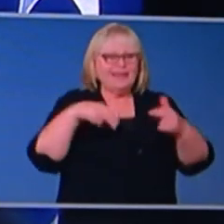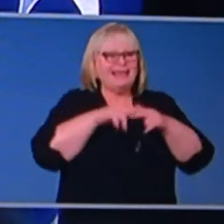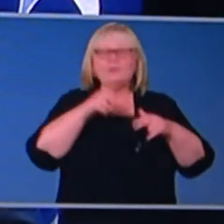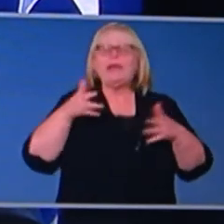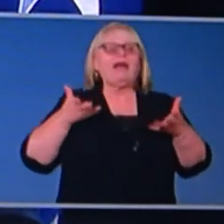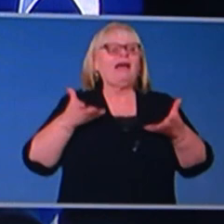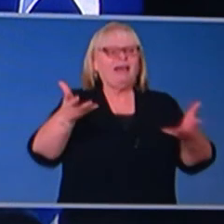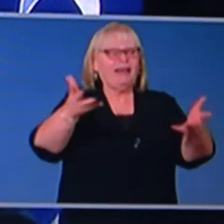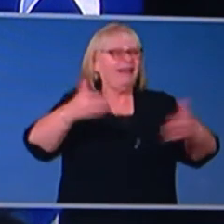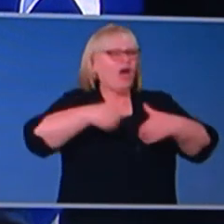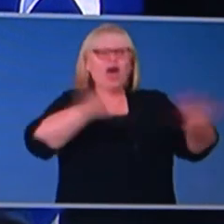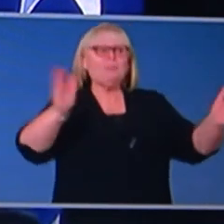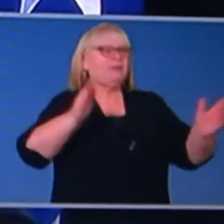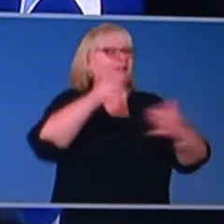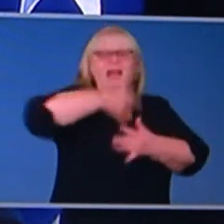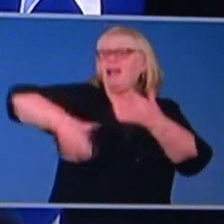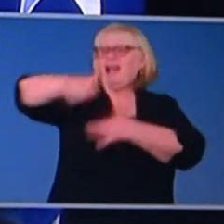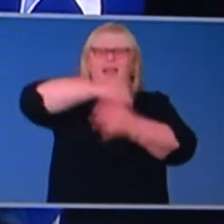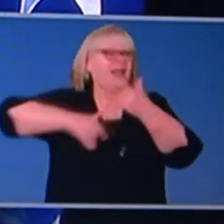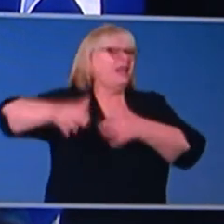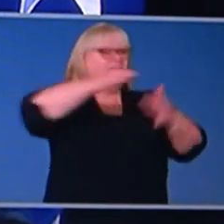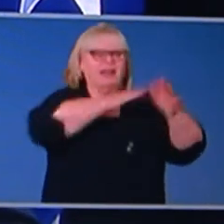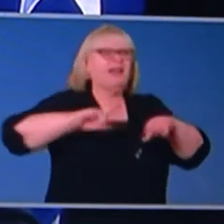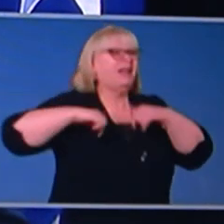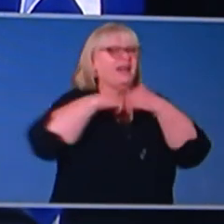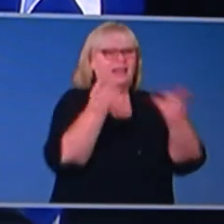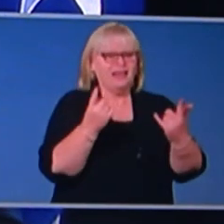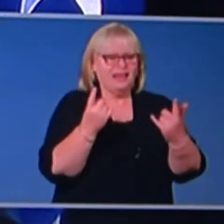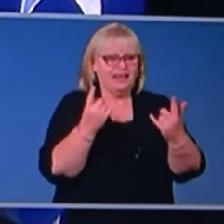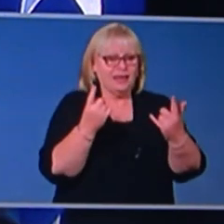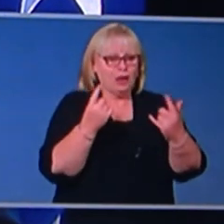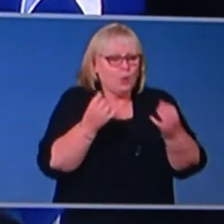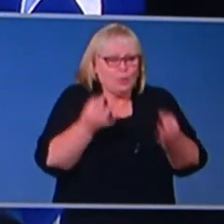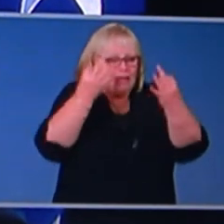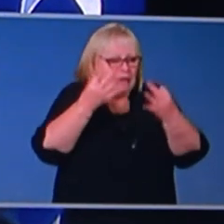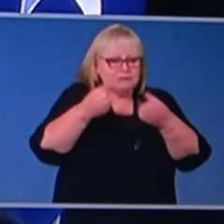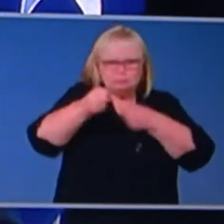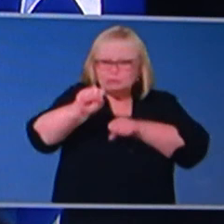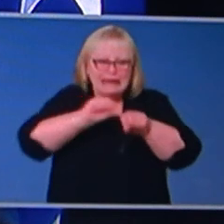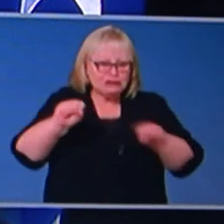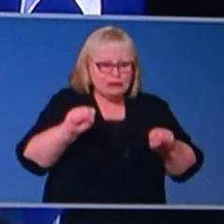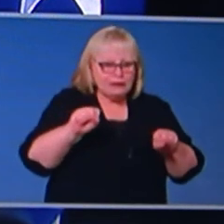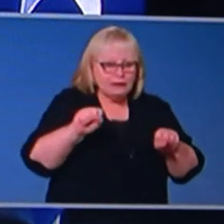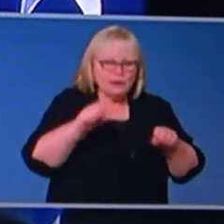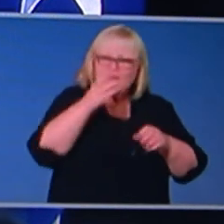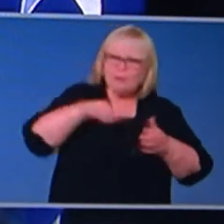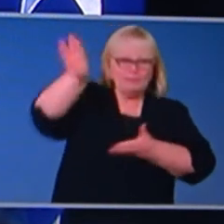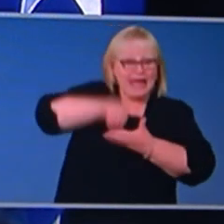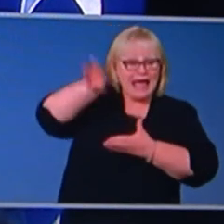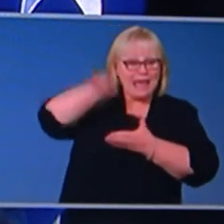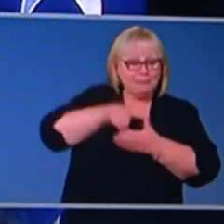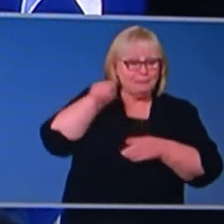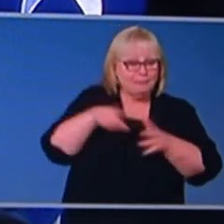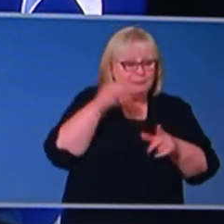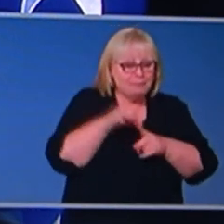into a more open economy, a more open environment, without the protection of the COVIDSafe app, which enables